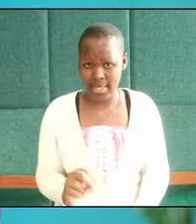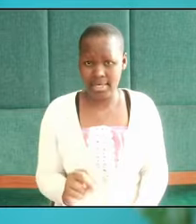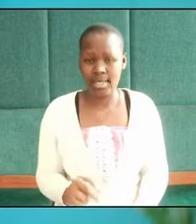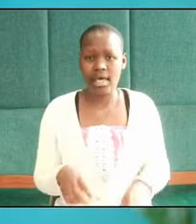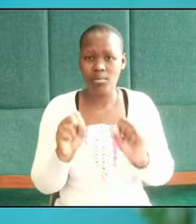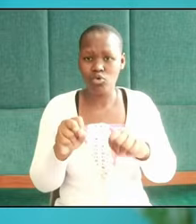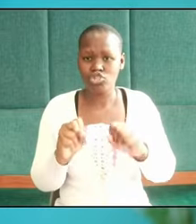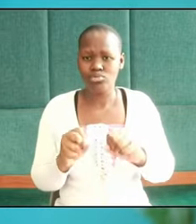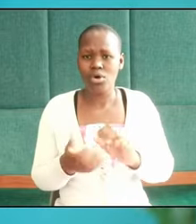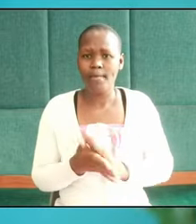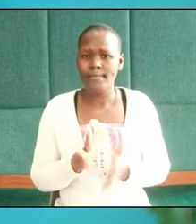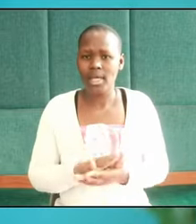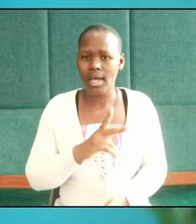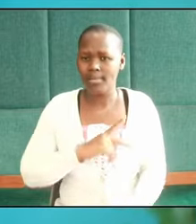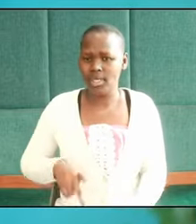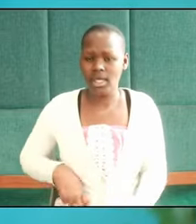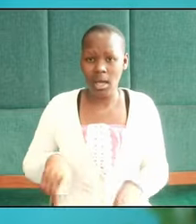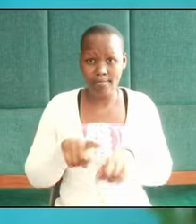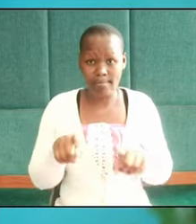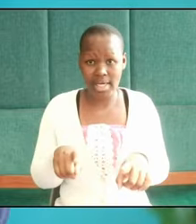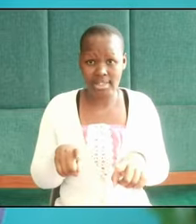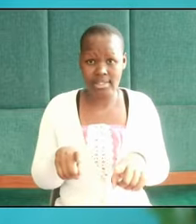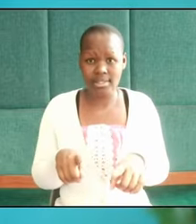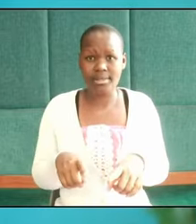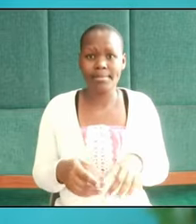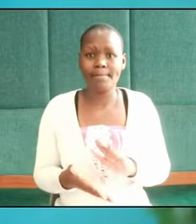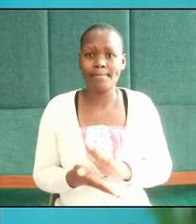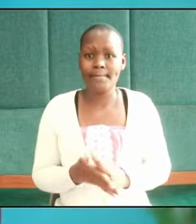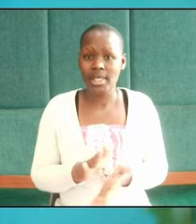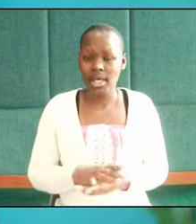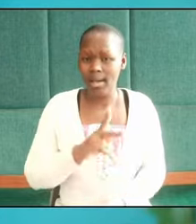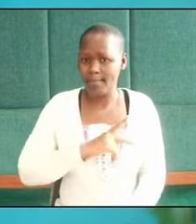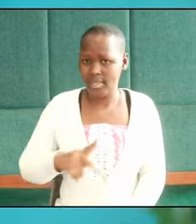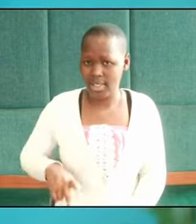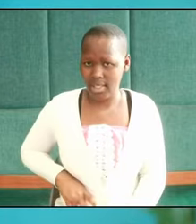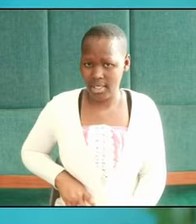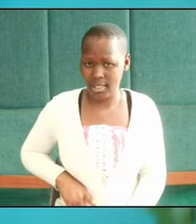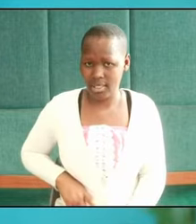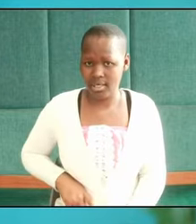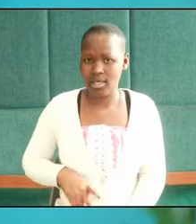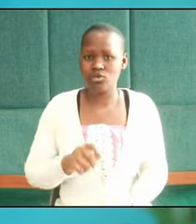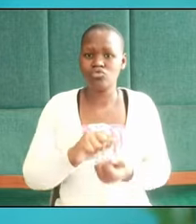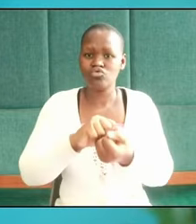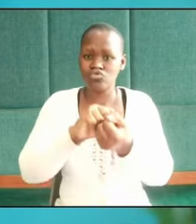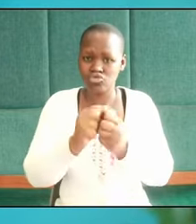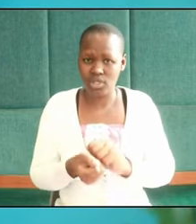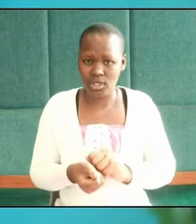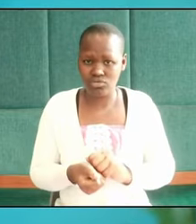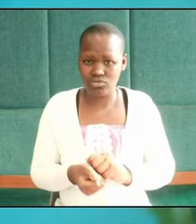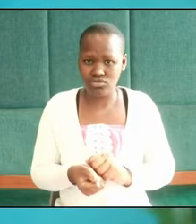but in case after you become a king and you be turned into